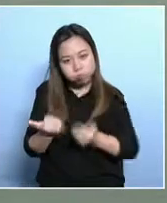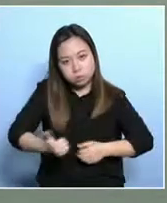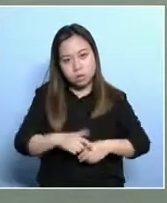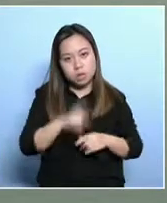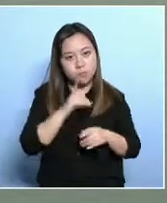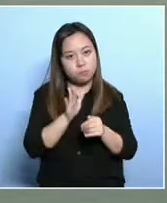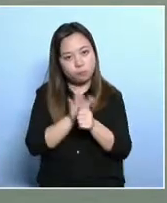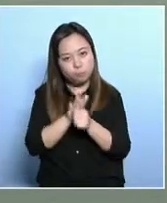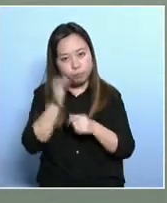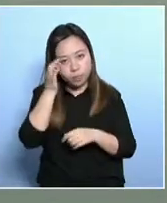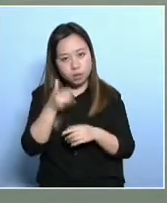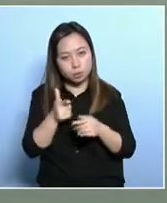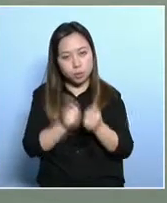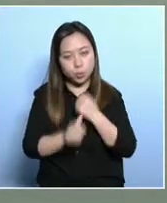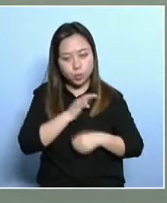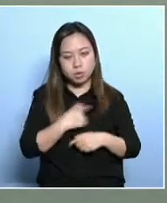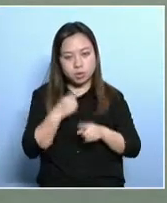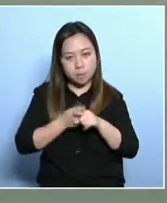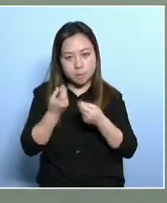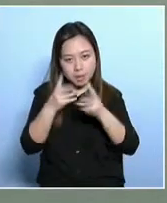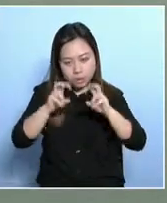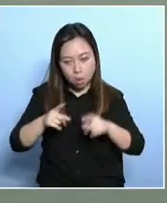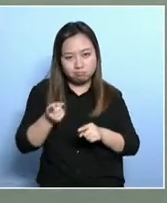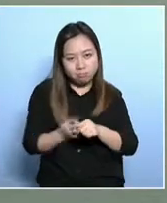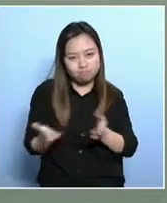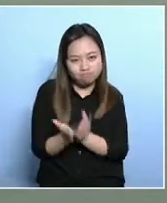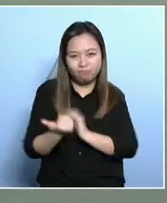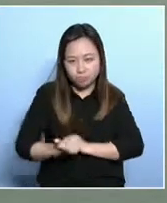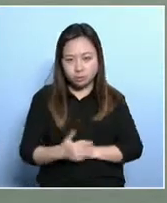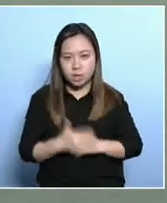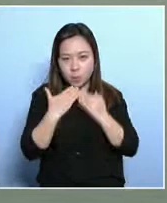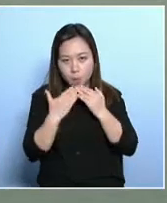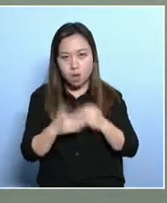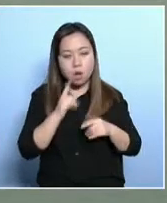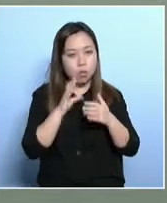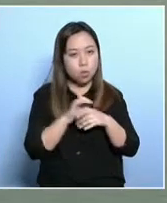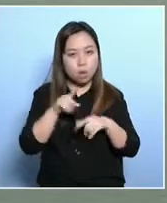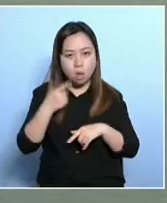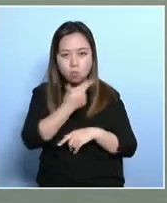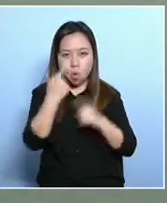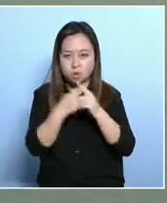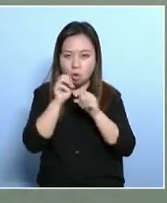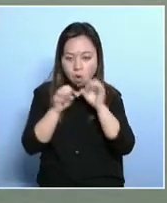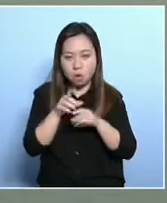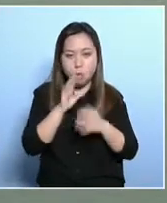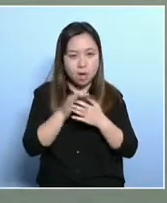studies over long periods of time. So the government should set up these